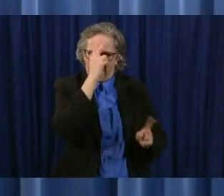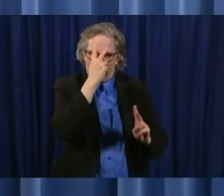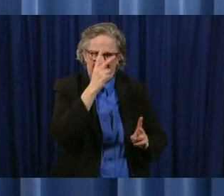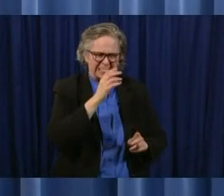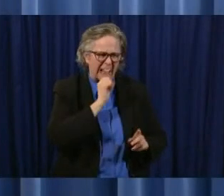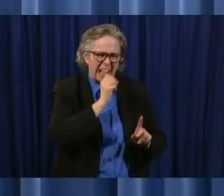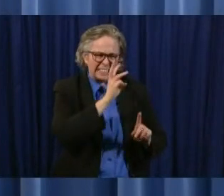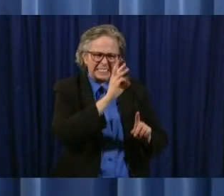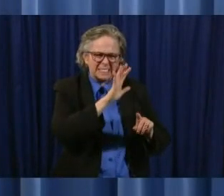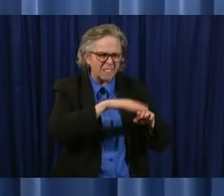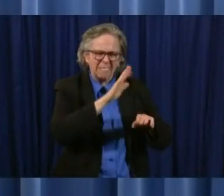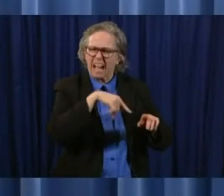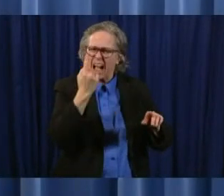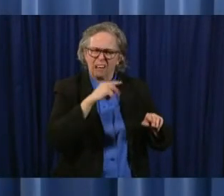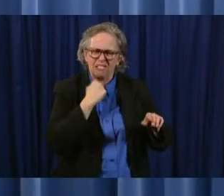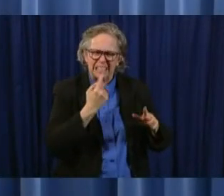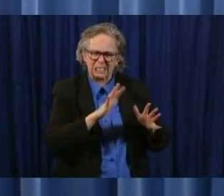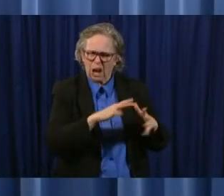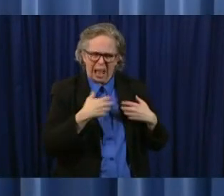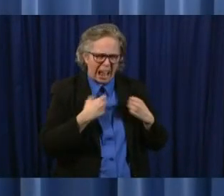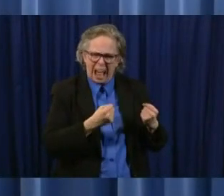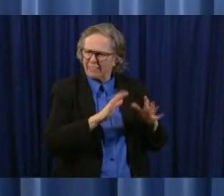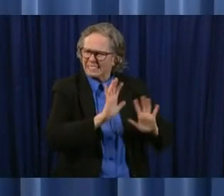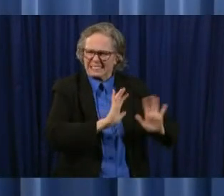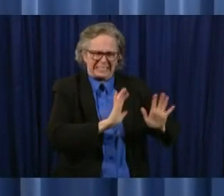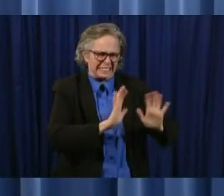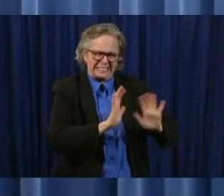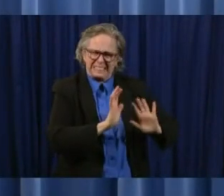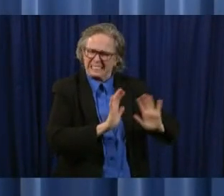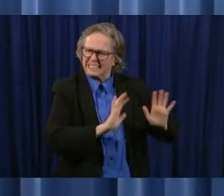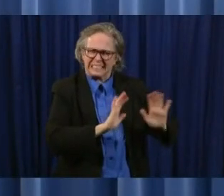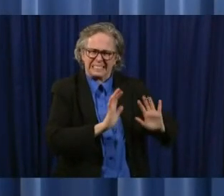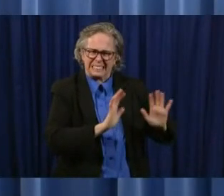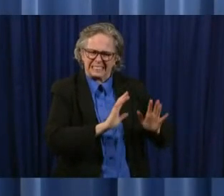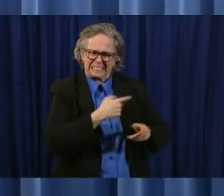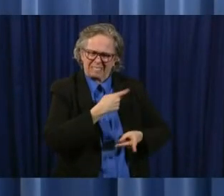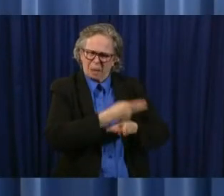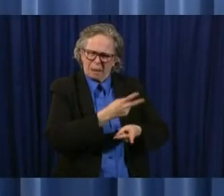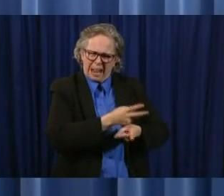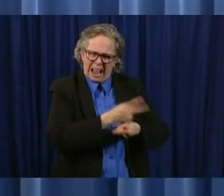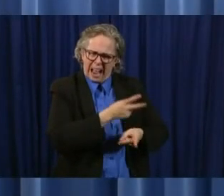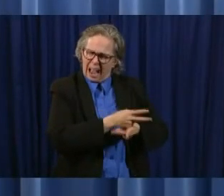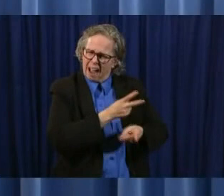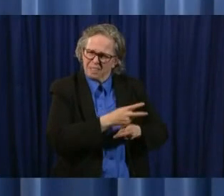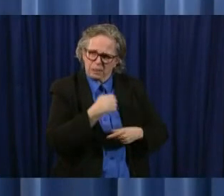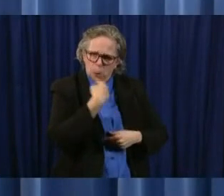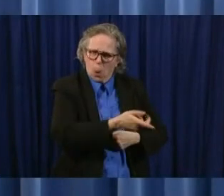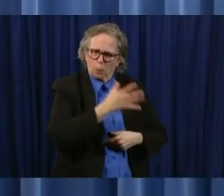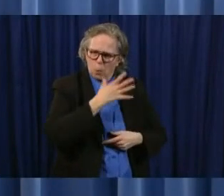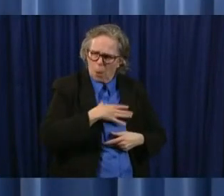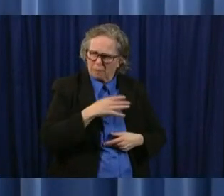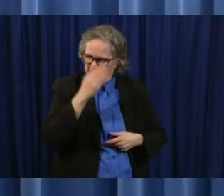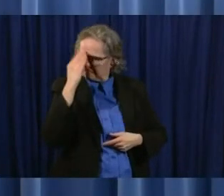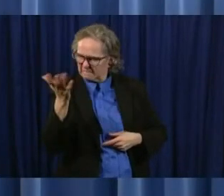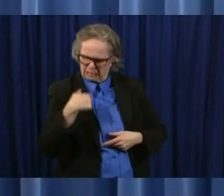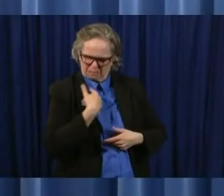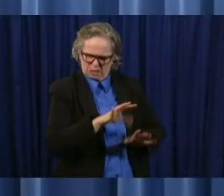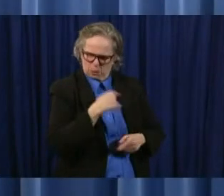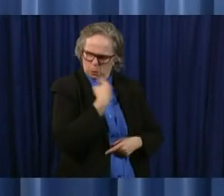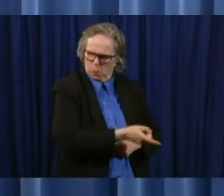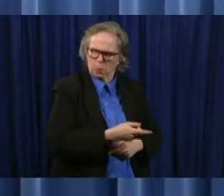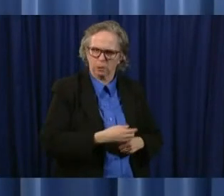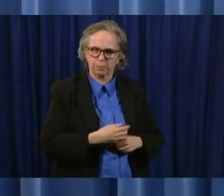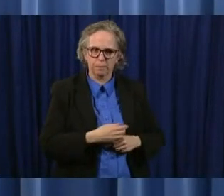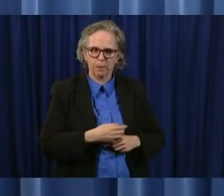because your health uh you need to be really really careful i looked at uh every morning i look at all the